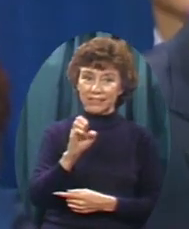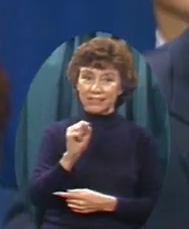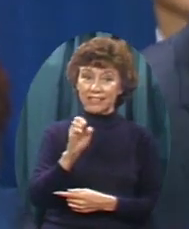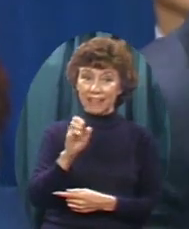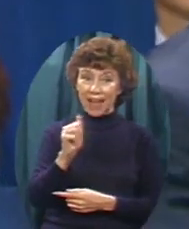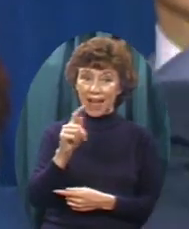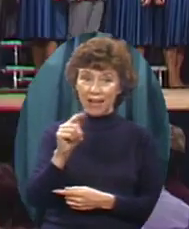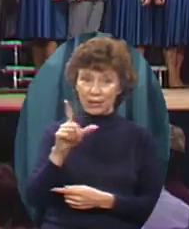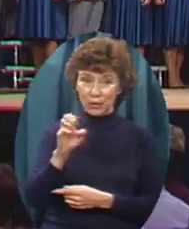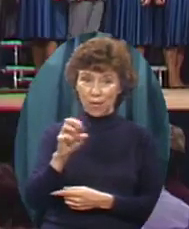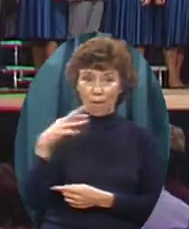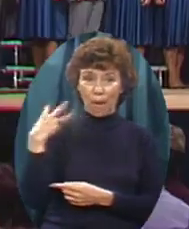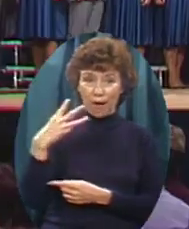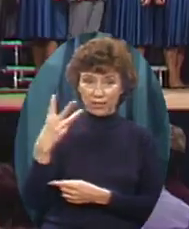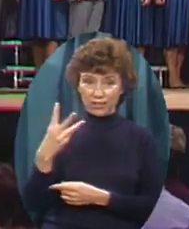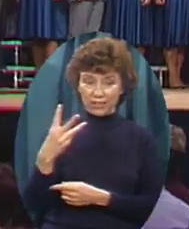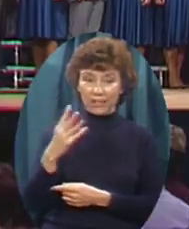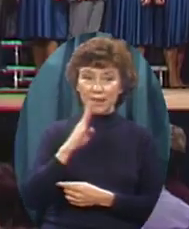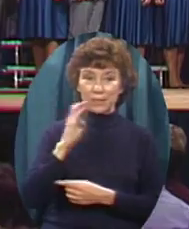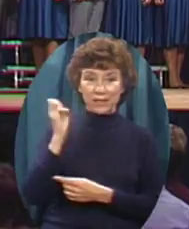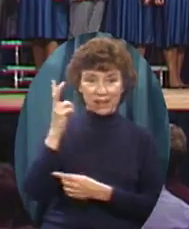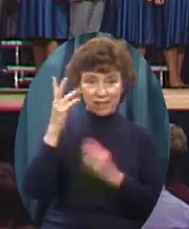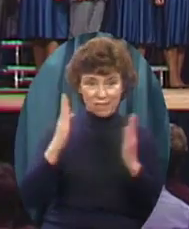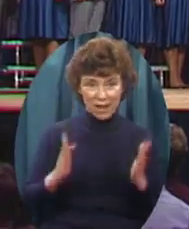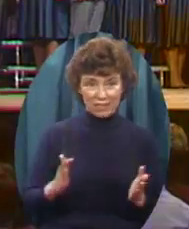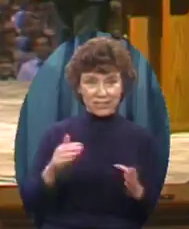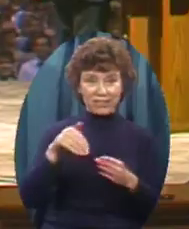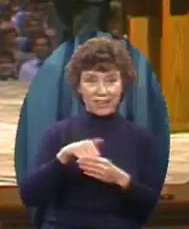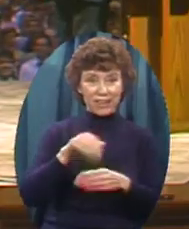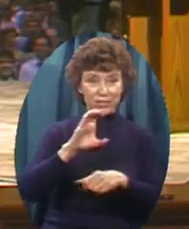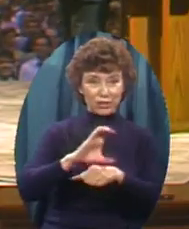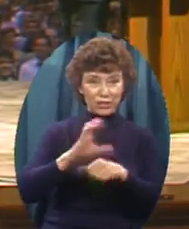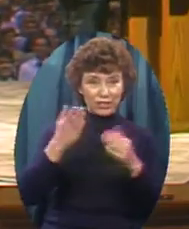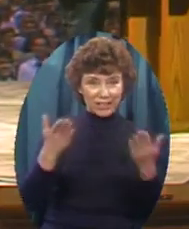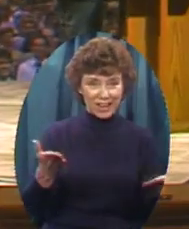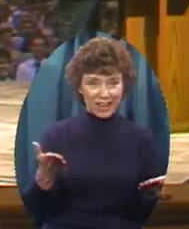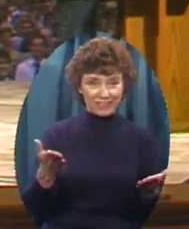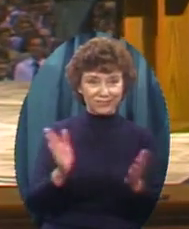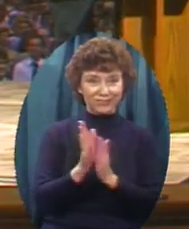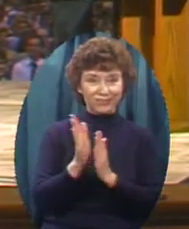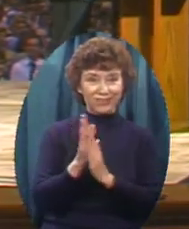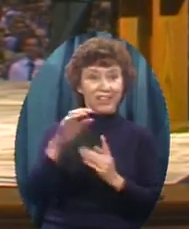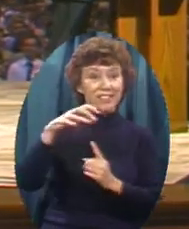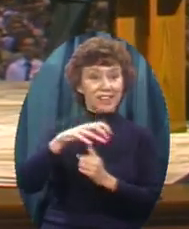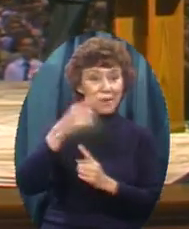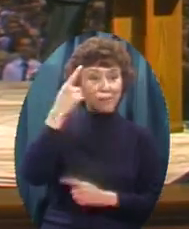bless you, buddy Caleb Davenport Give him a hand My gracious These are champions for praise